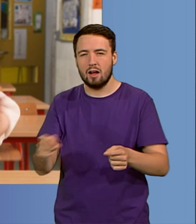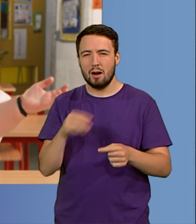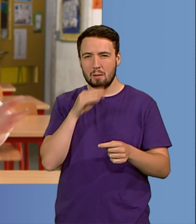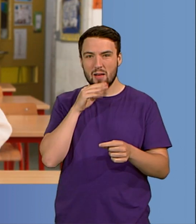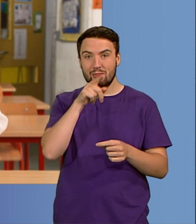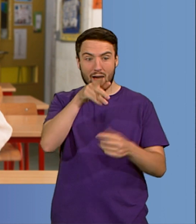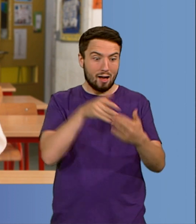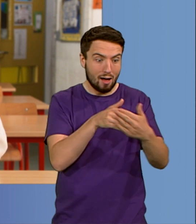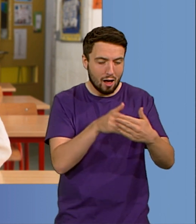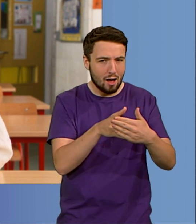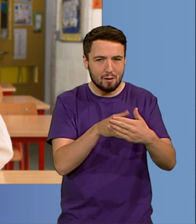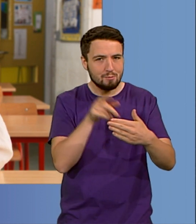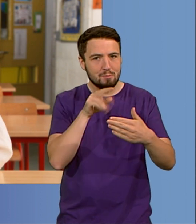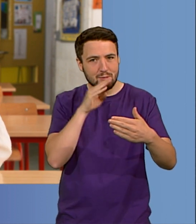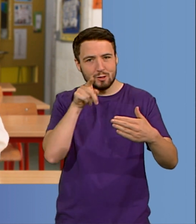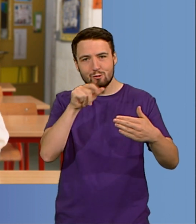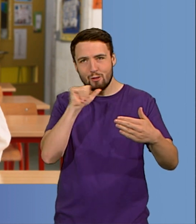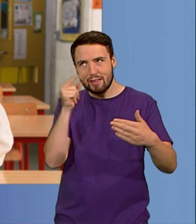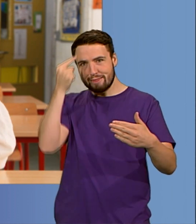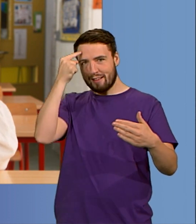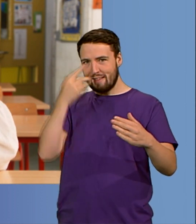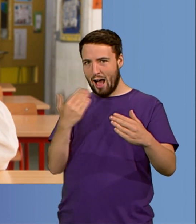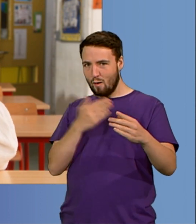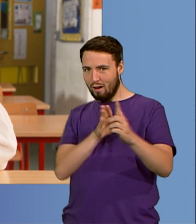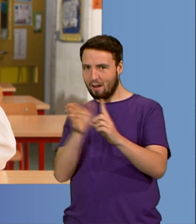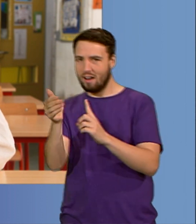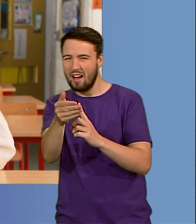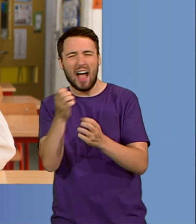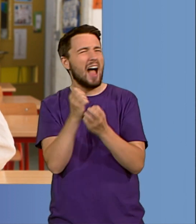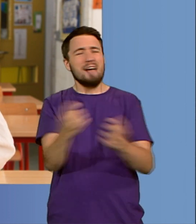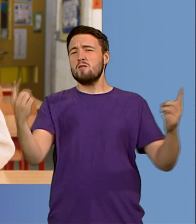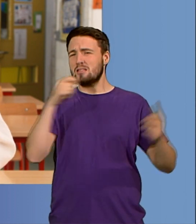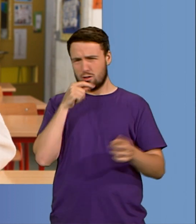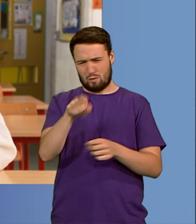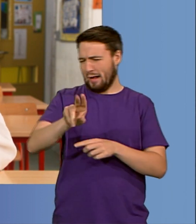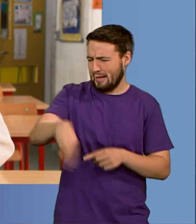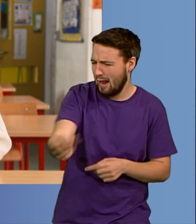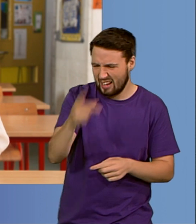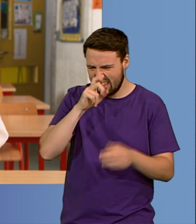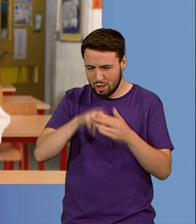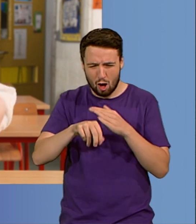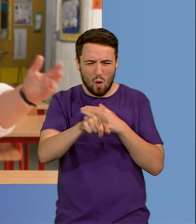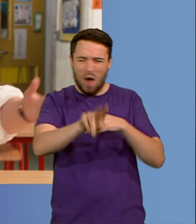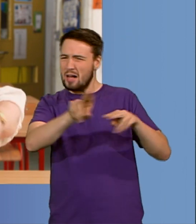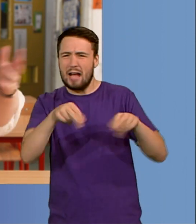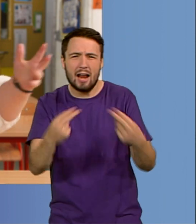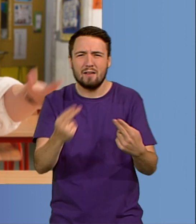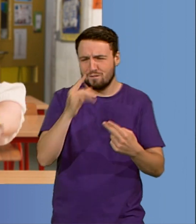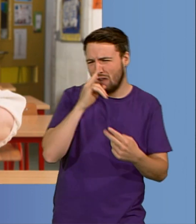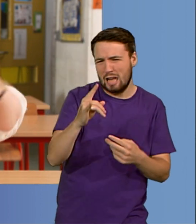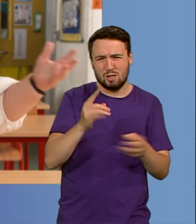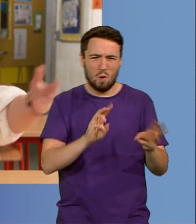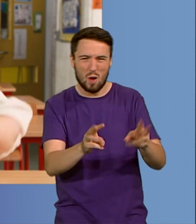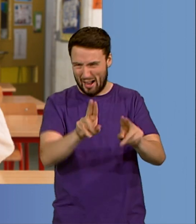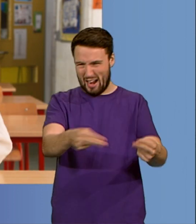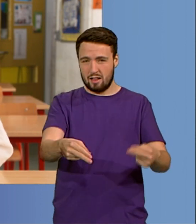Everybody said I couldn't be a teacher or I couldn't work in fashion. And I couldn't, not in the traditional old way